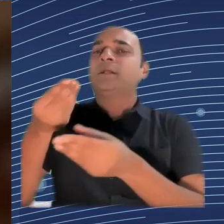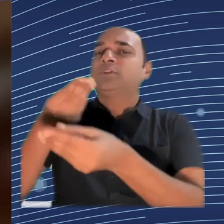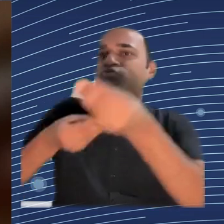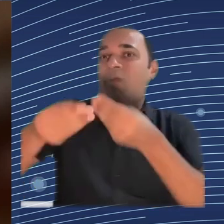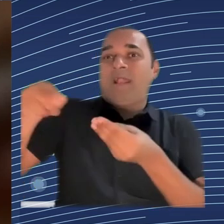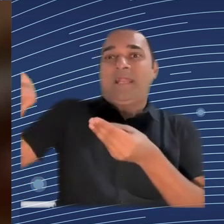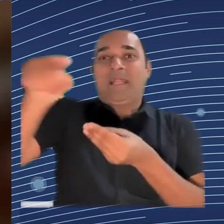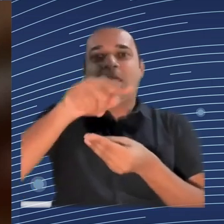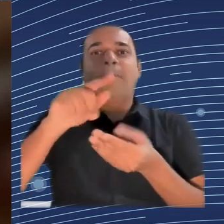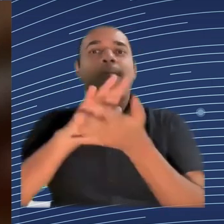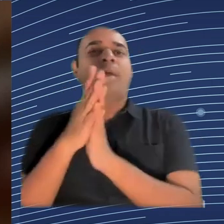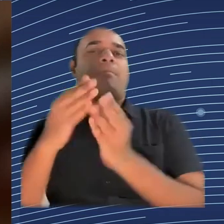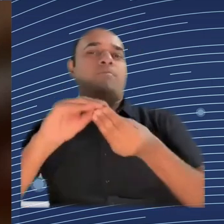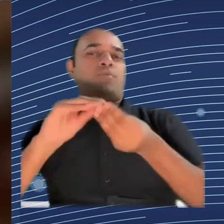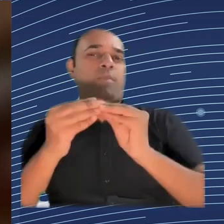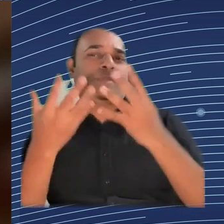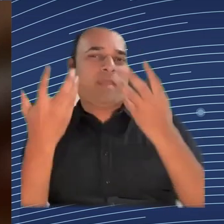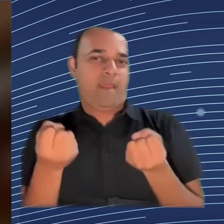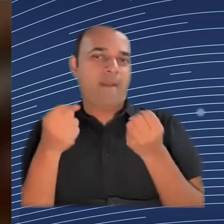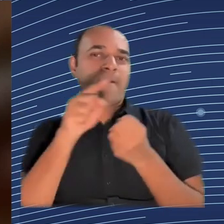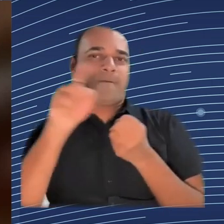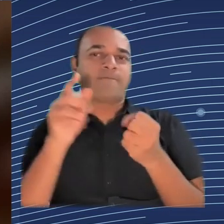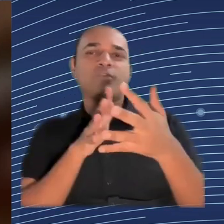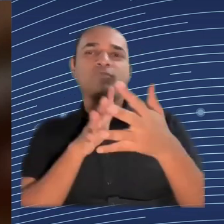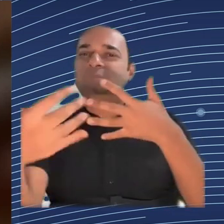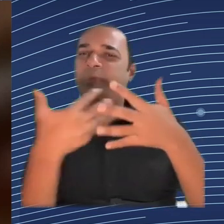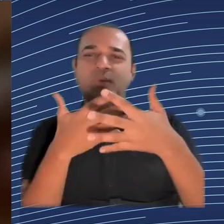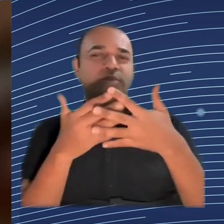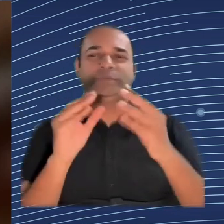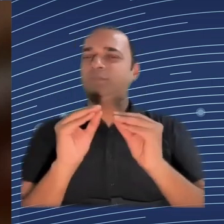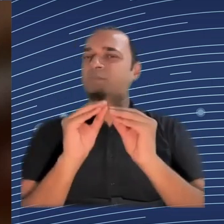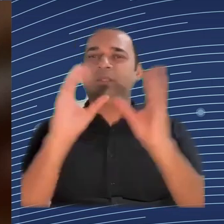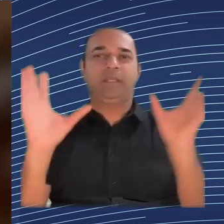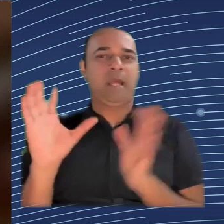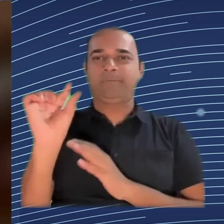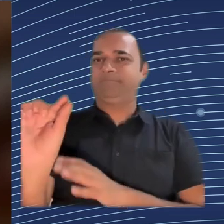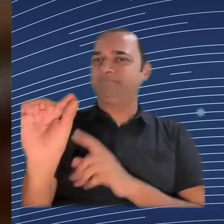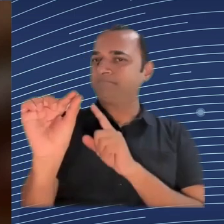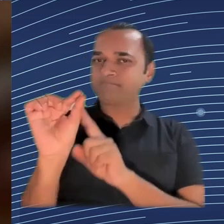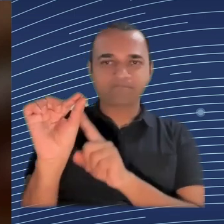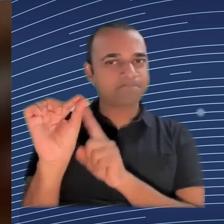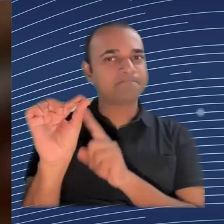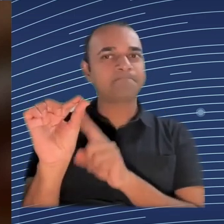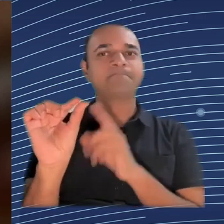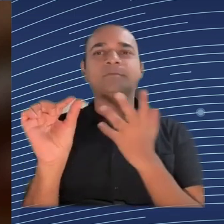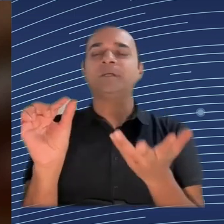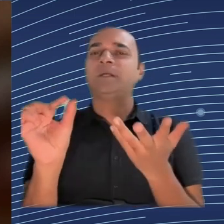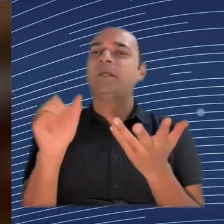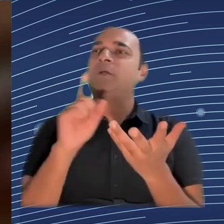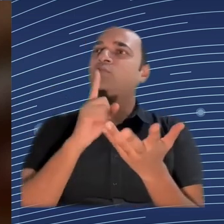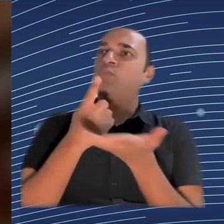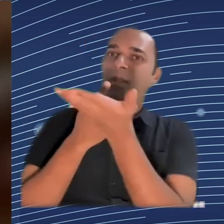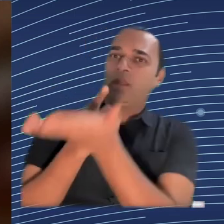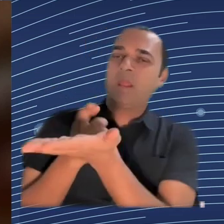really need to come to this understanding that risk mitigation cannot be the only solution to this problem. And third, lack of